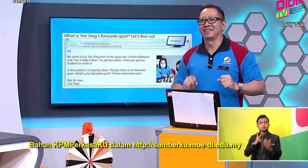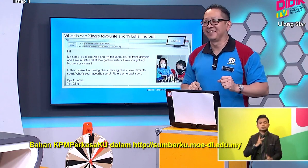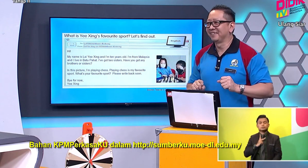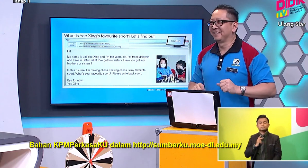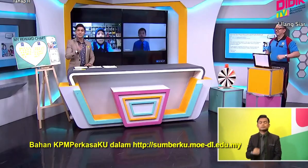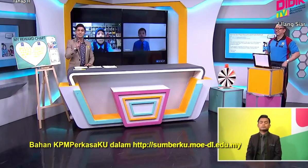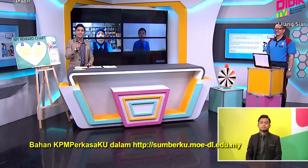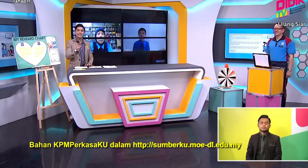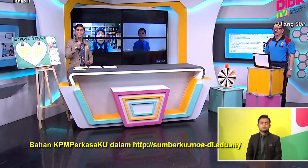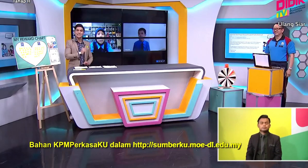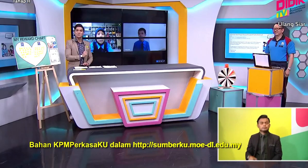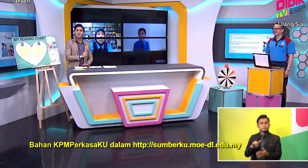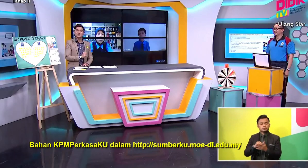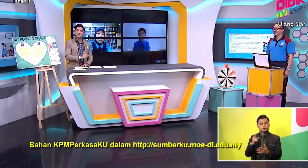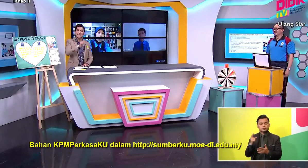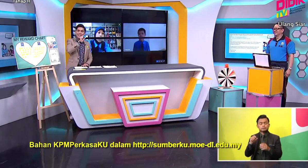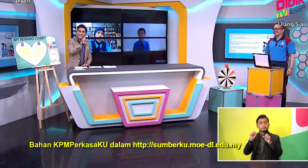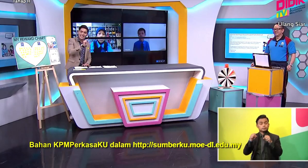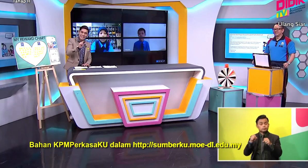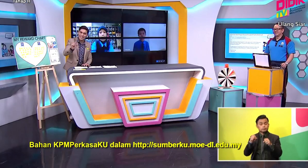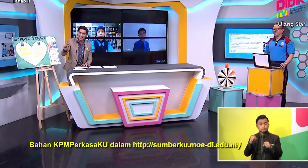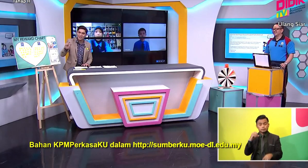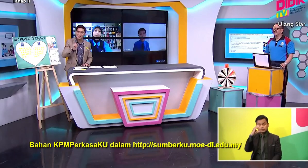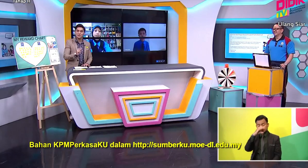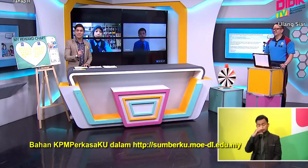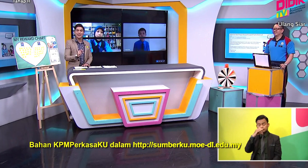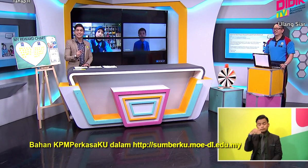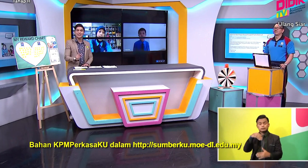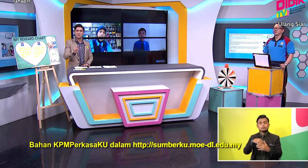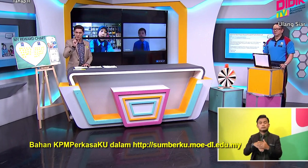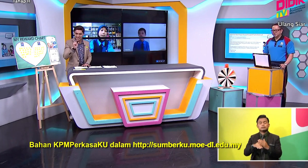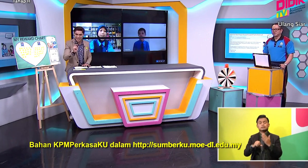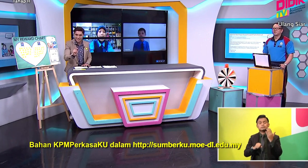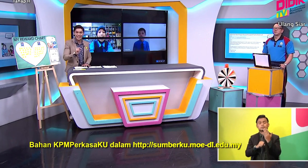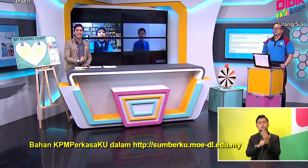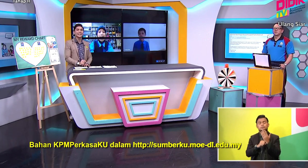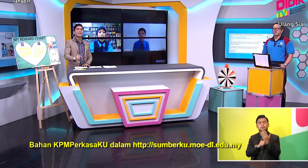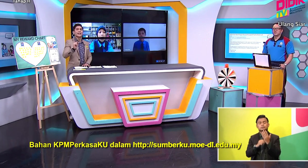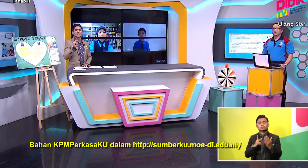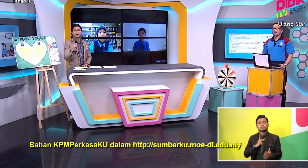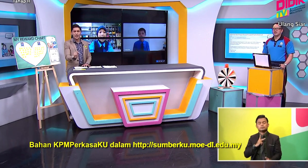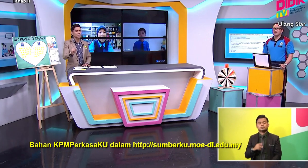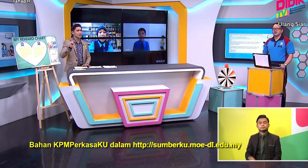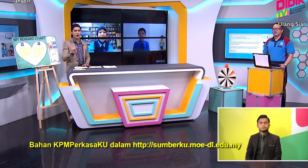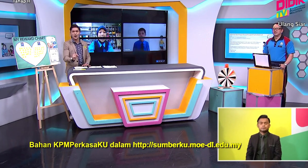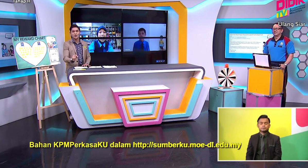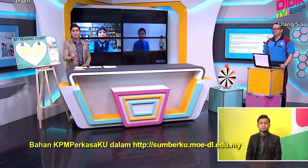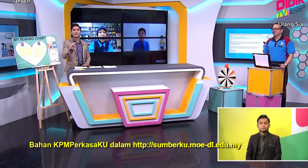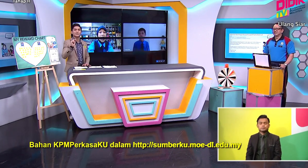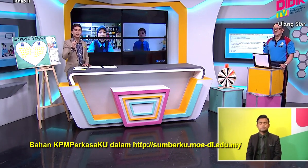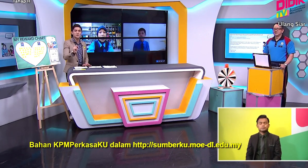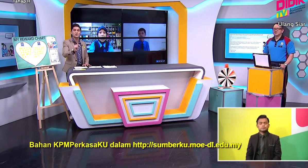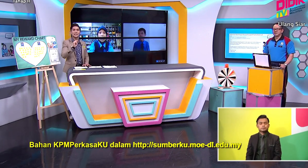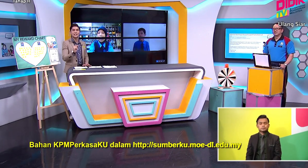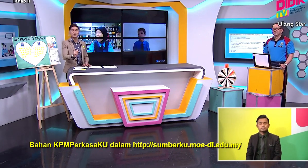That is right. You can find it in Sumbaku. There is a link on your screen right now. So, check out that link and study hard